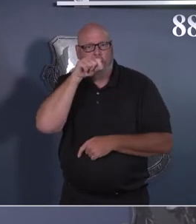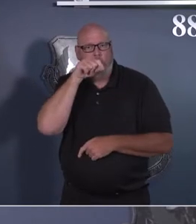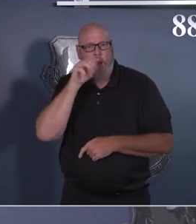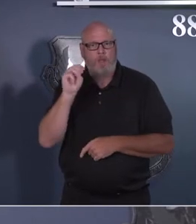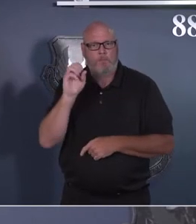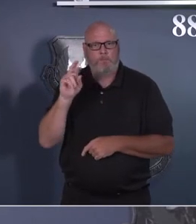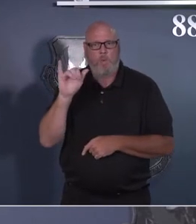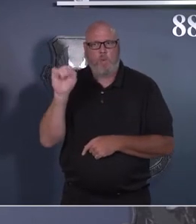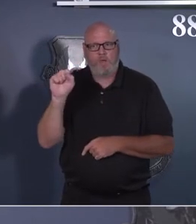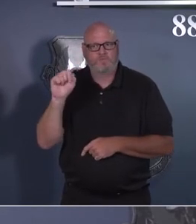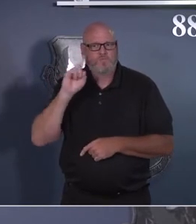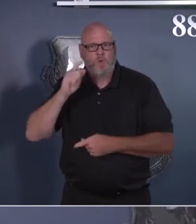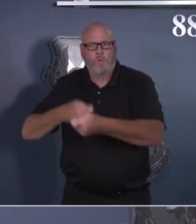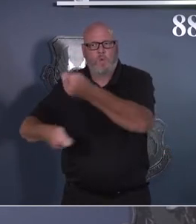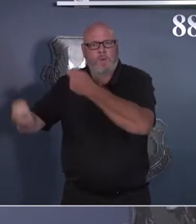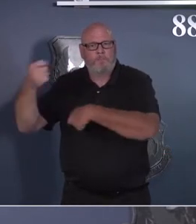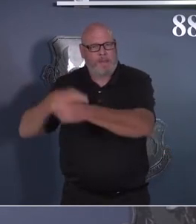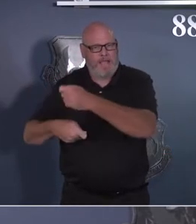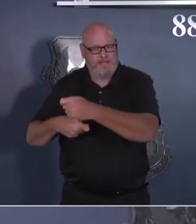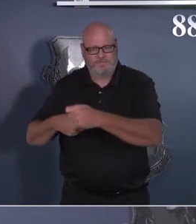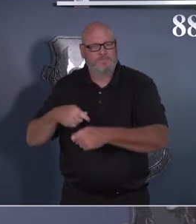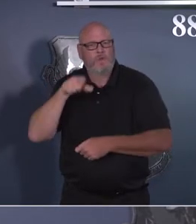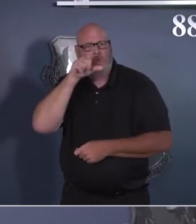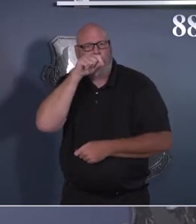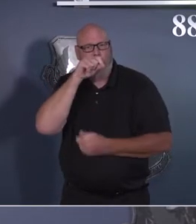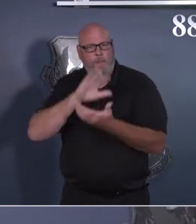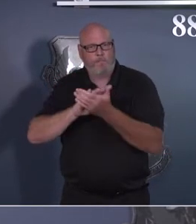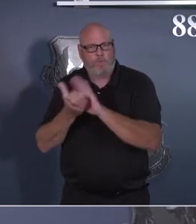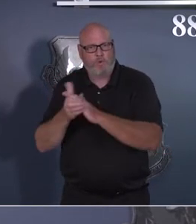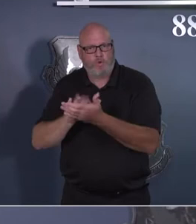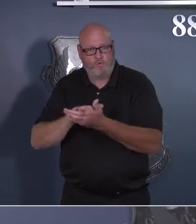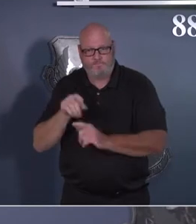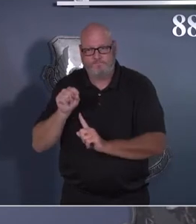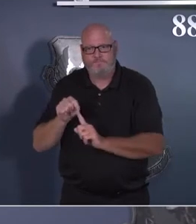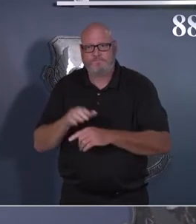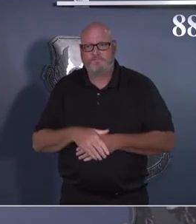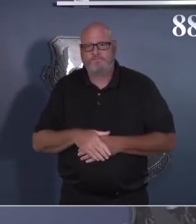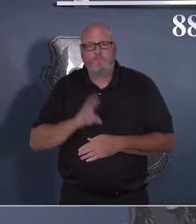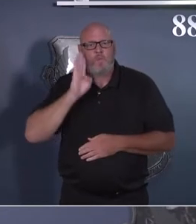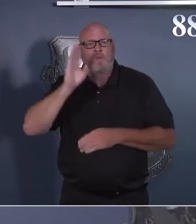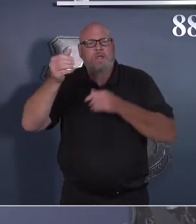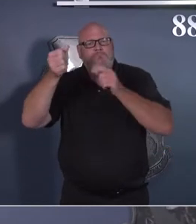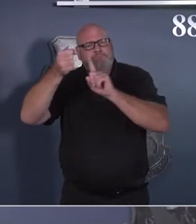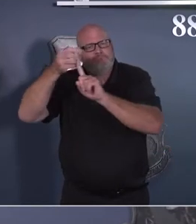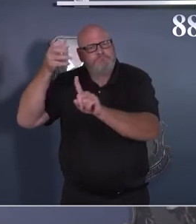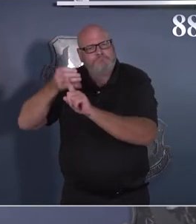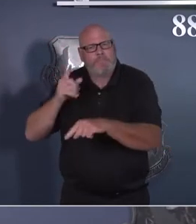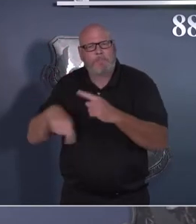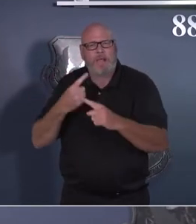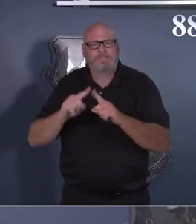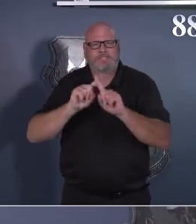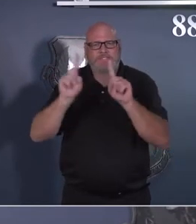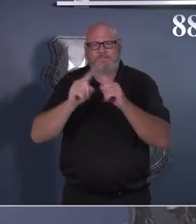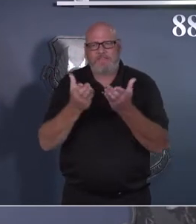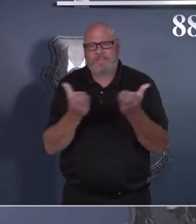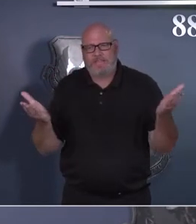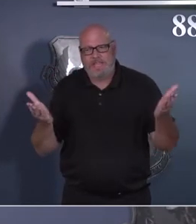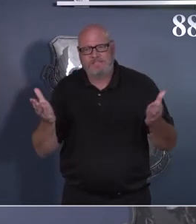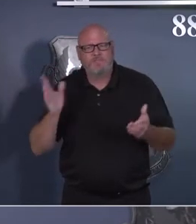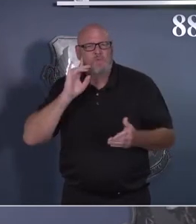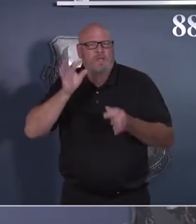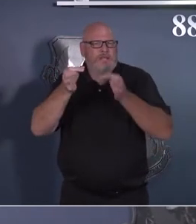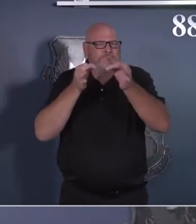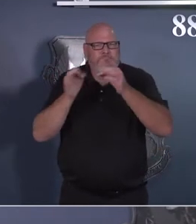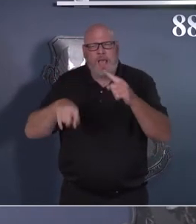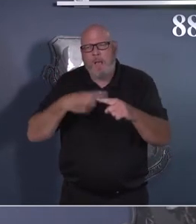installation with some of those support services that you use each and every day. Following Colonel Morris, Mr. Greg Lyongang, the vice director